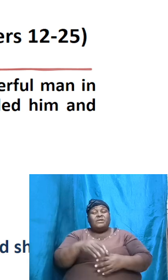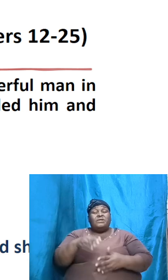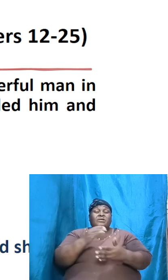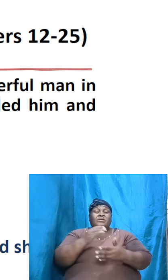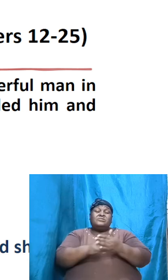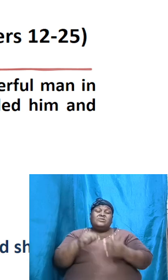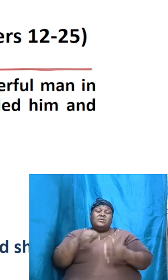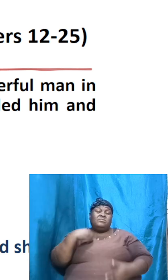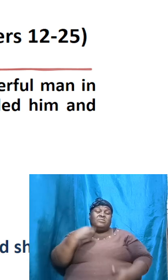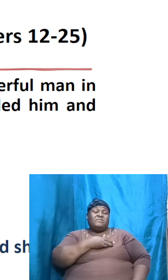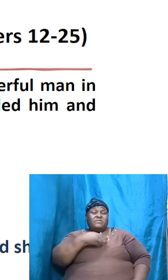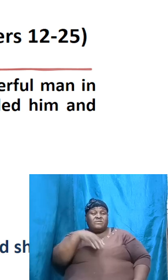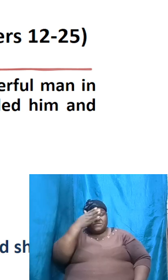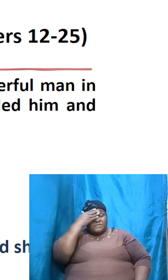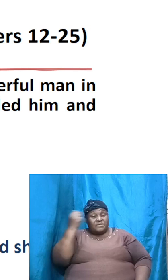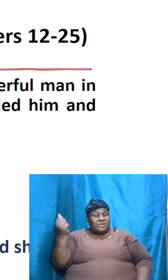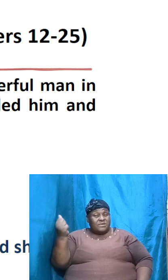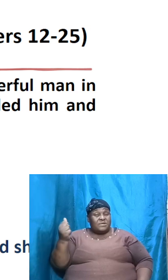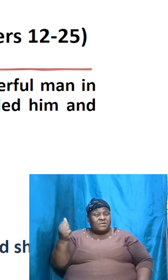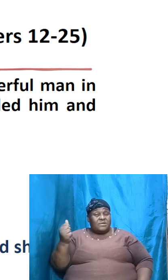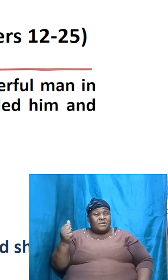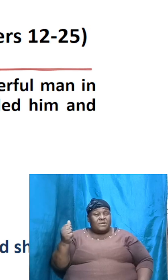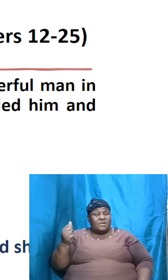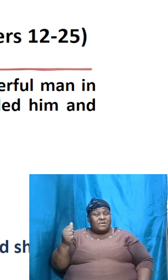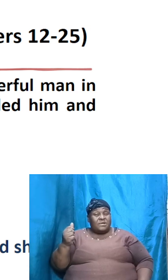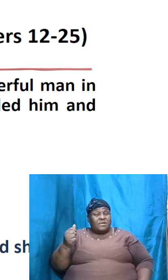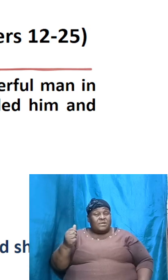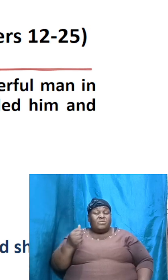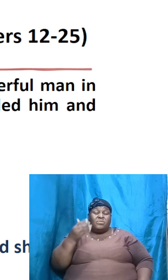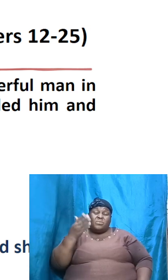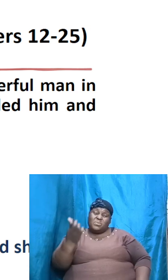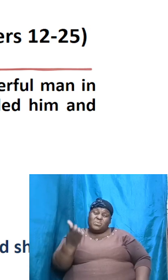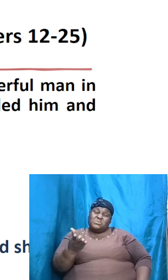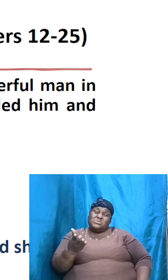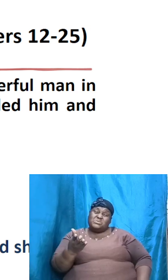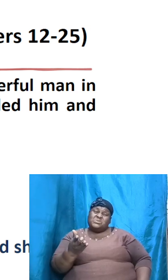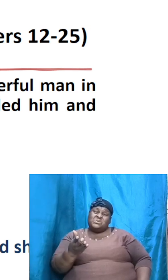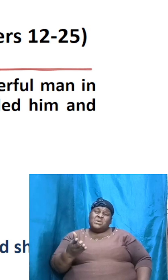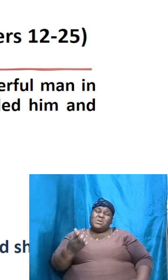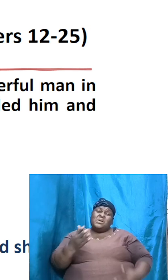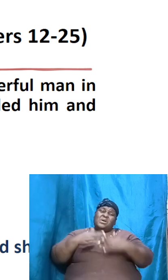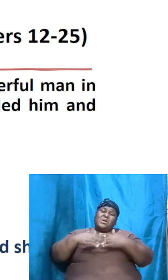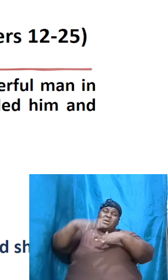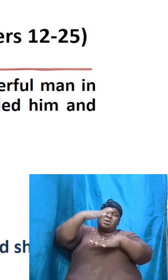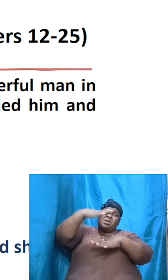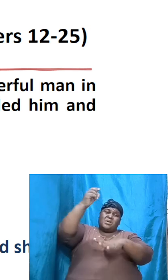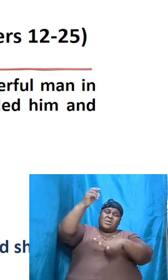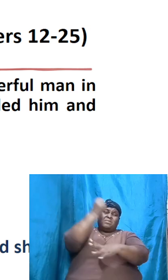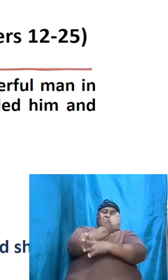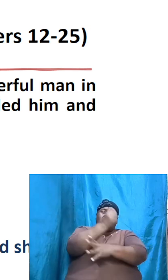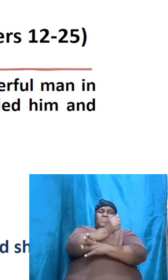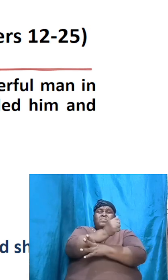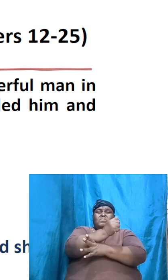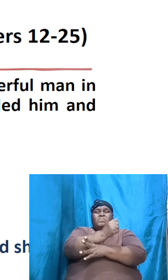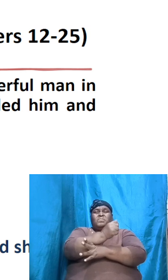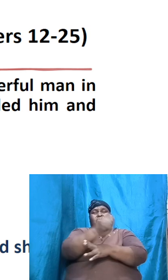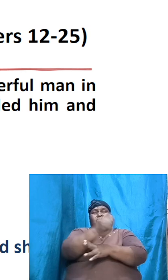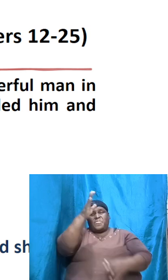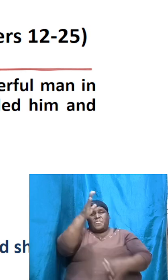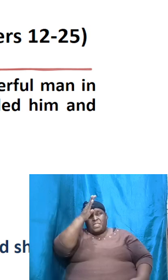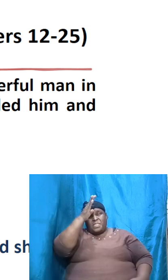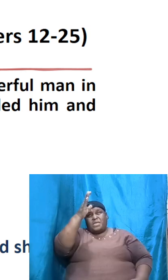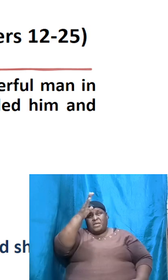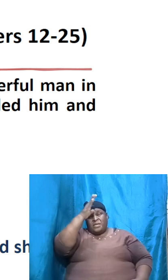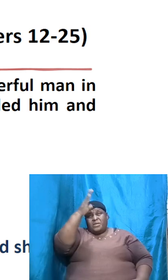that the antecedents, those that were above Abraham in terms of his daddy and his